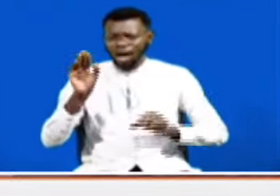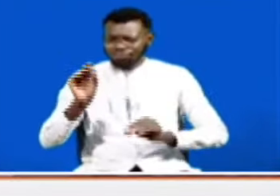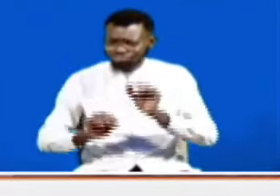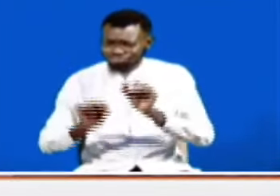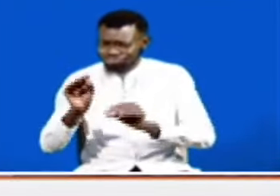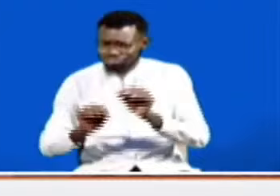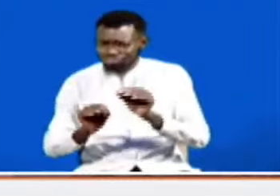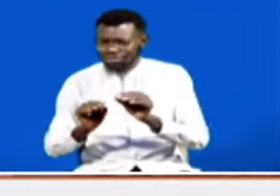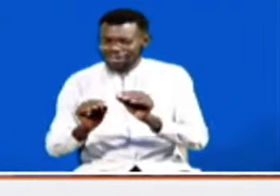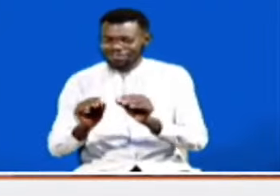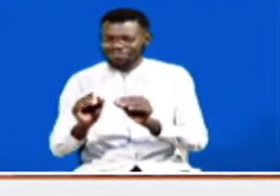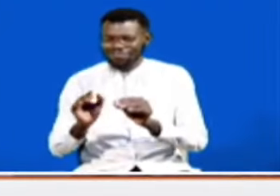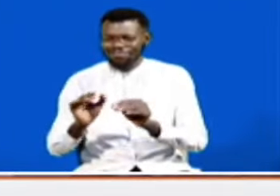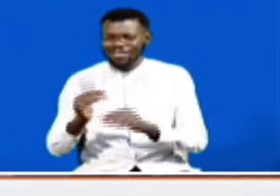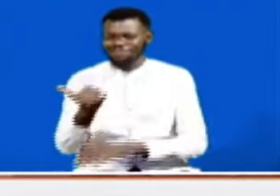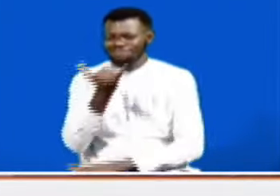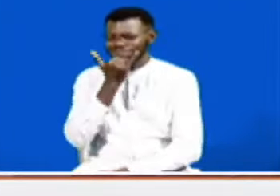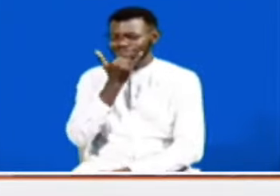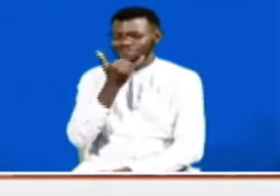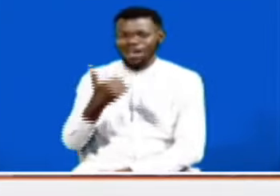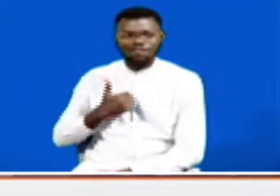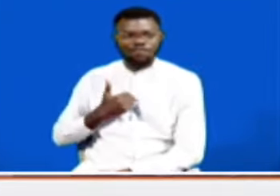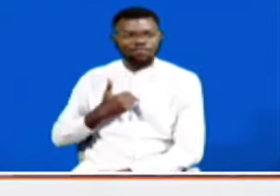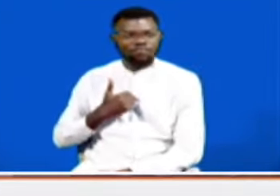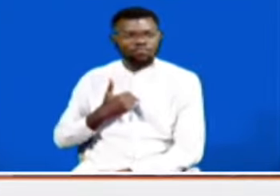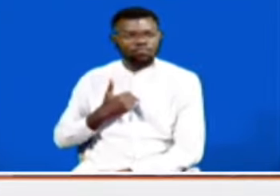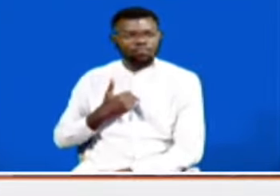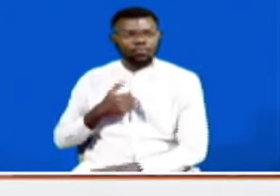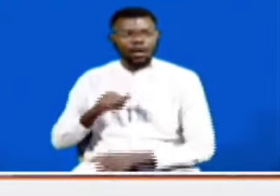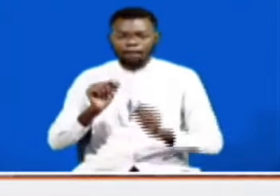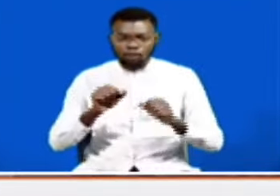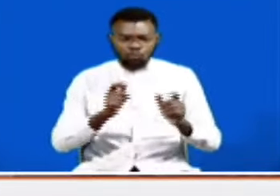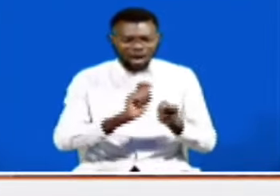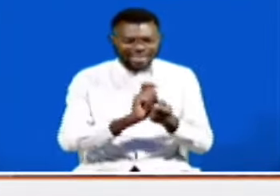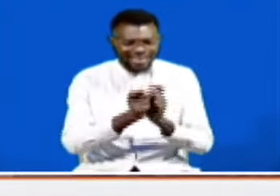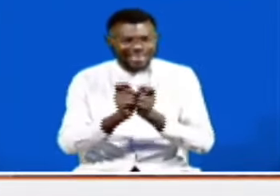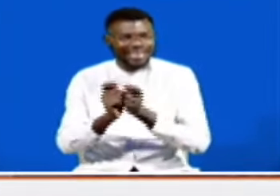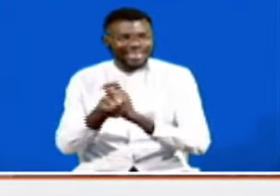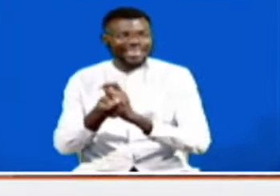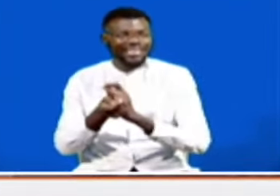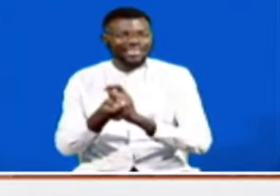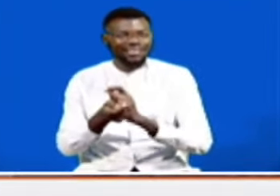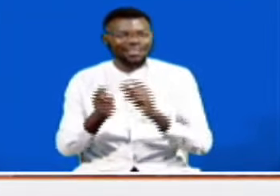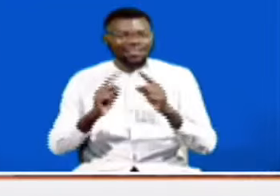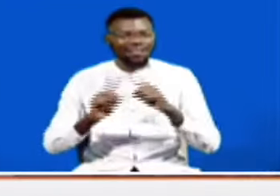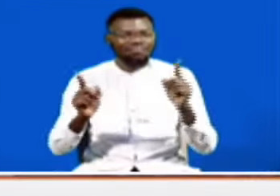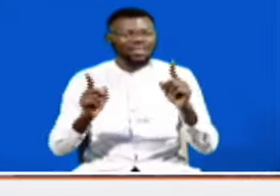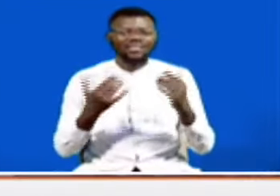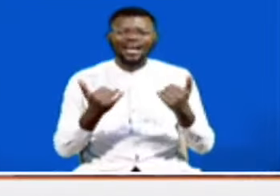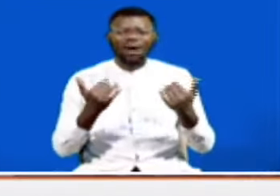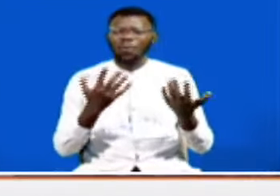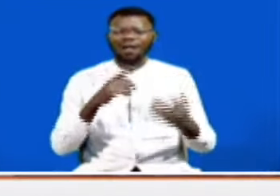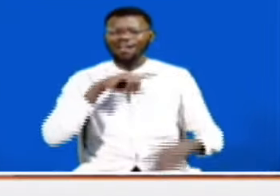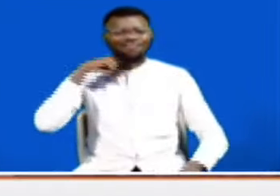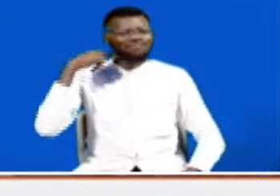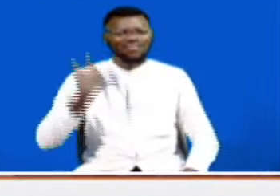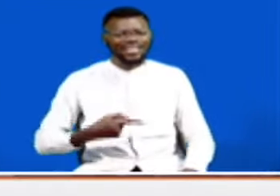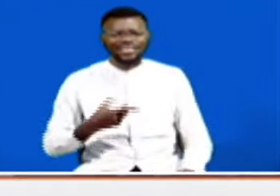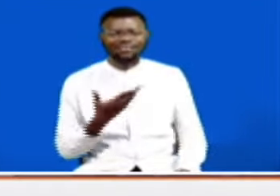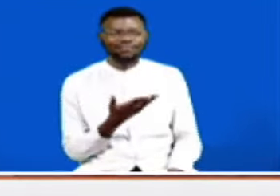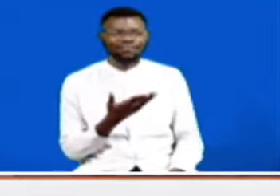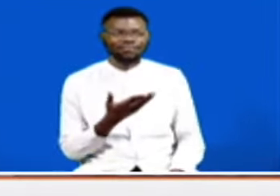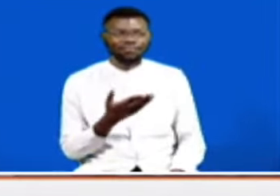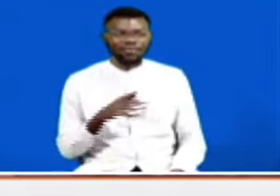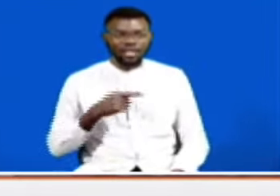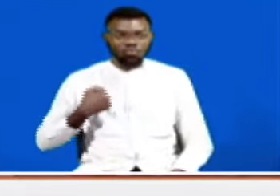about what I've talked about earlier. Mistakes that can be corrected that makes the bill ridiculous if it is passed. And so a number of